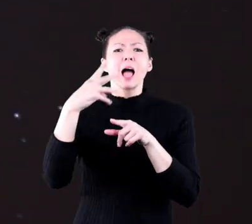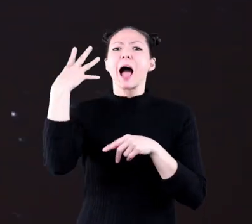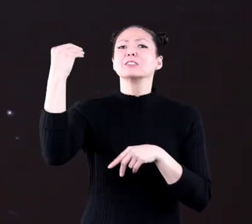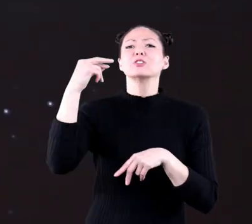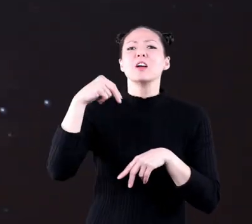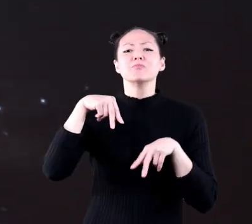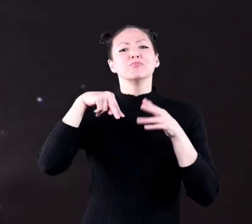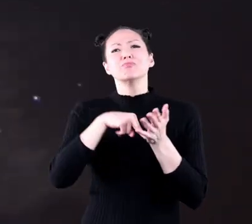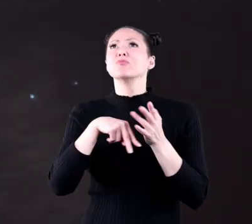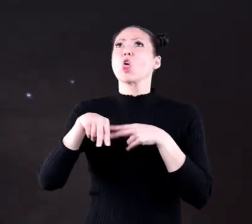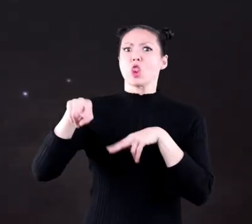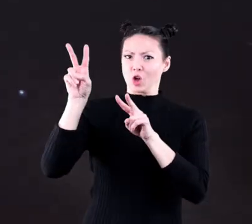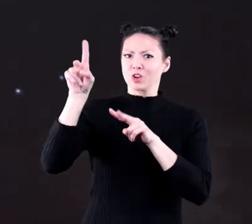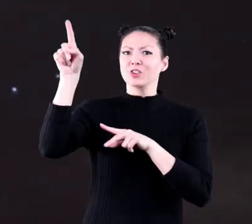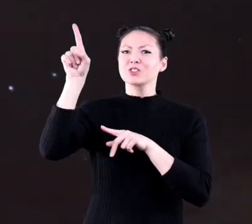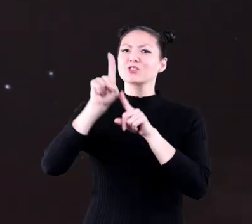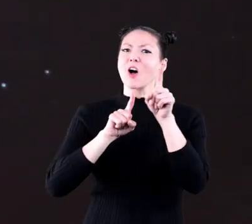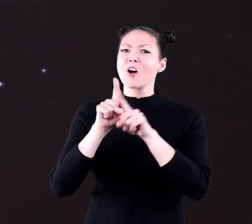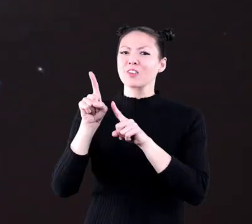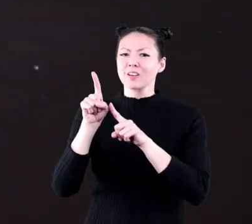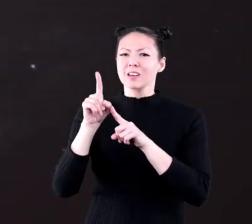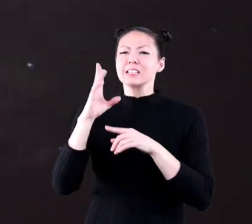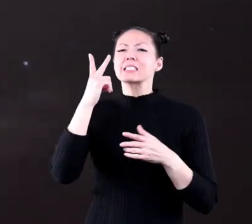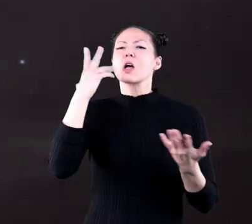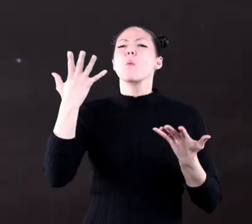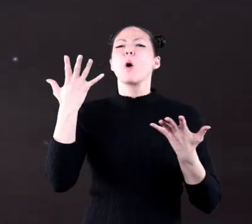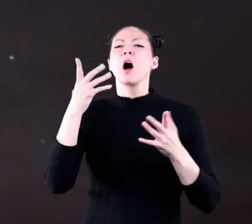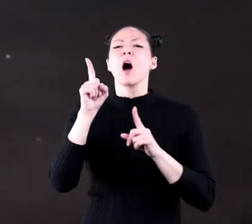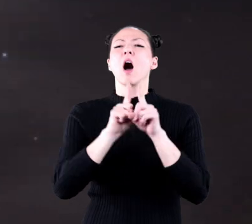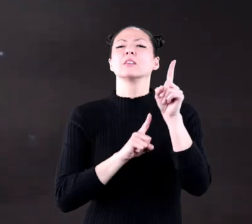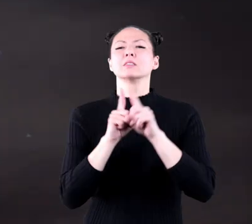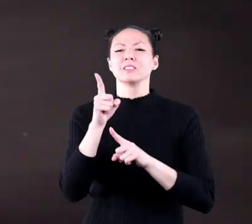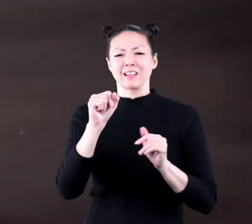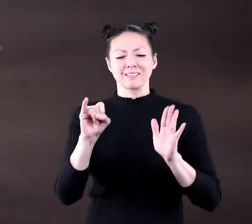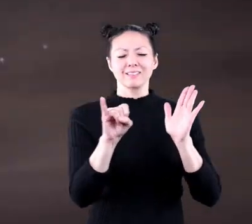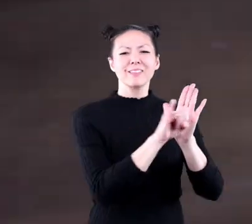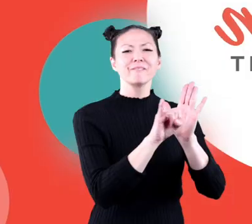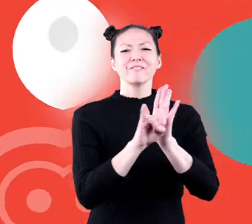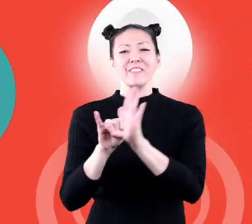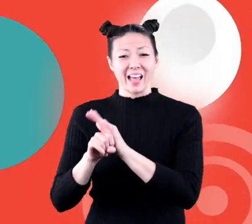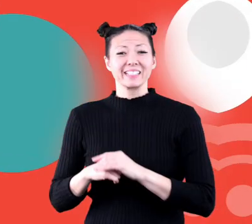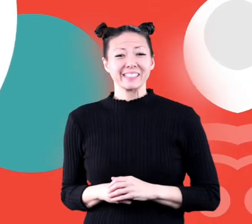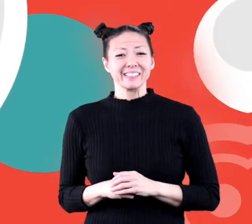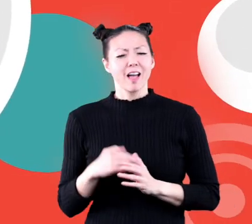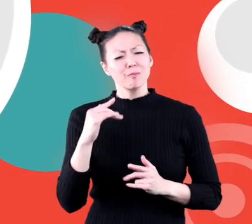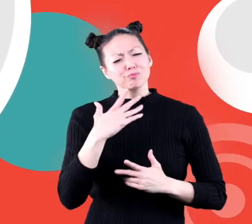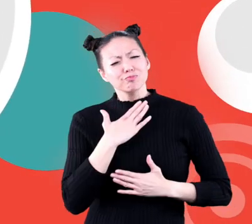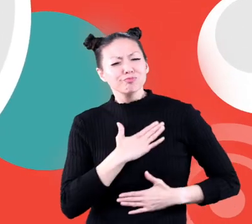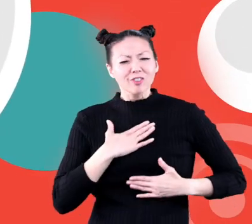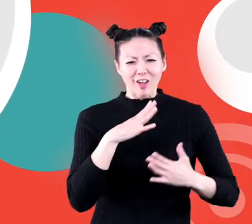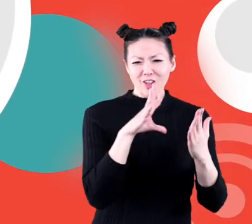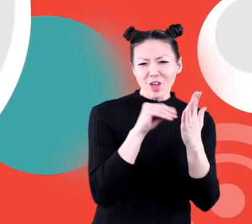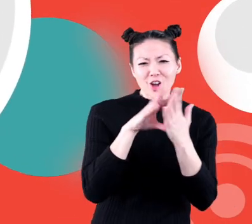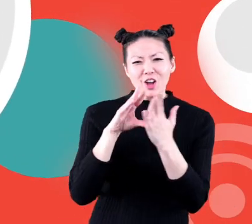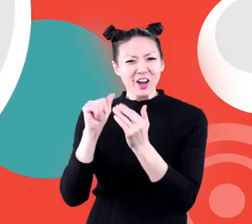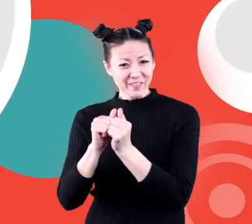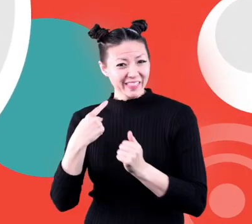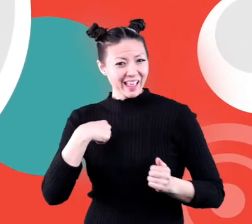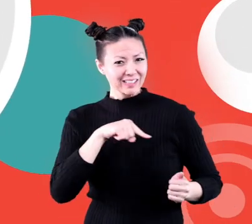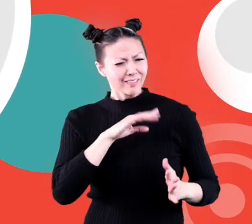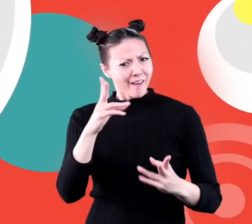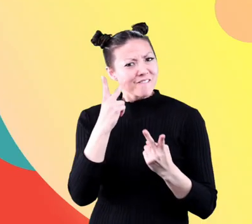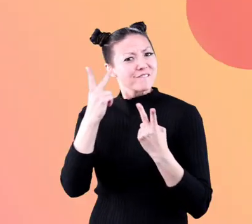you are outside, look up at the stars and see which constellations you can identify. Hope you had fun learning with us!